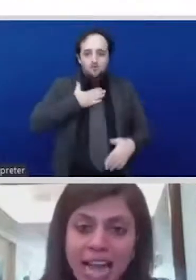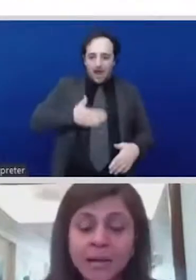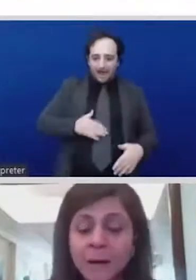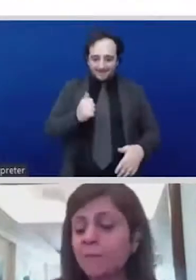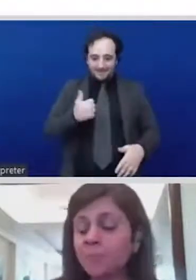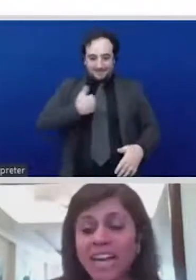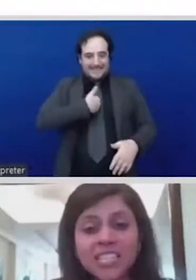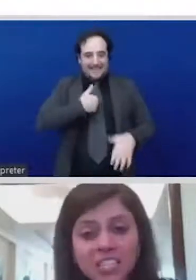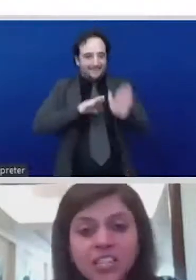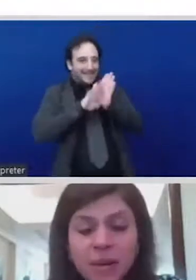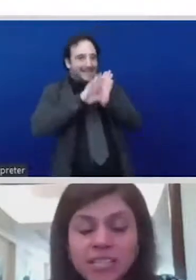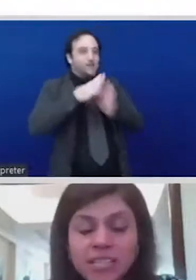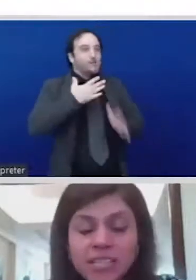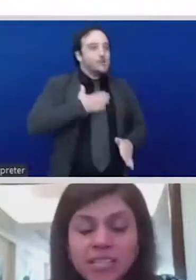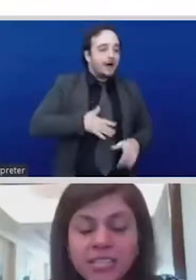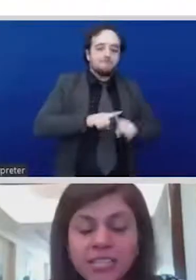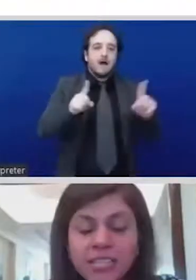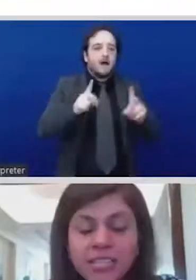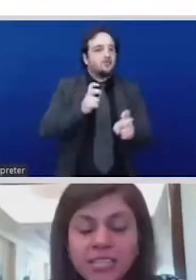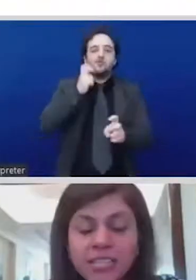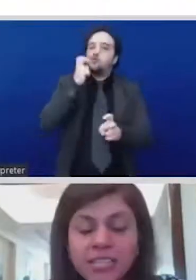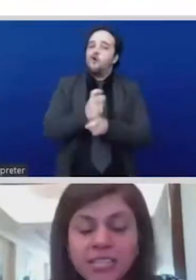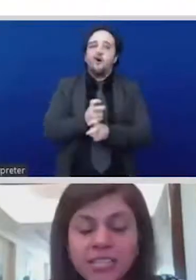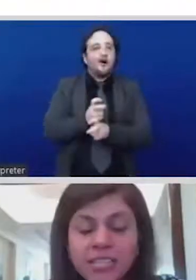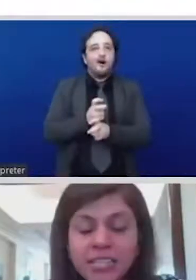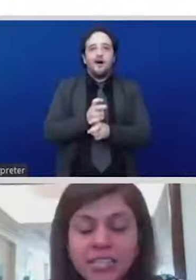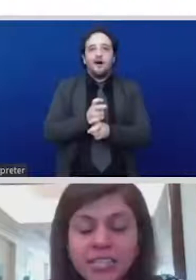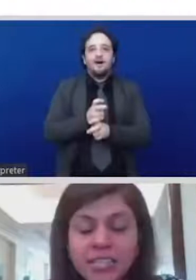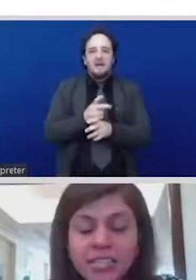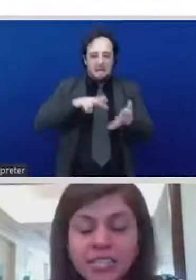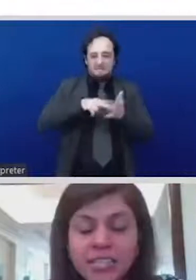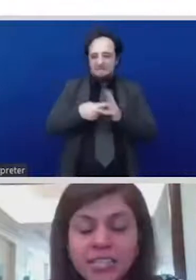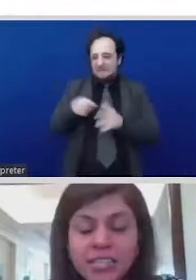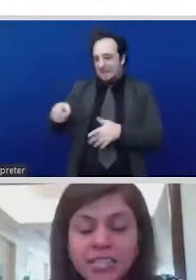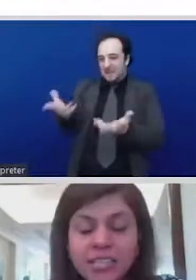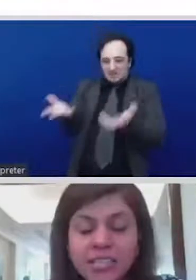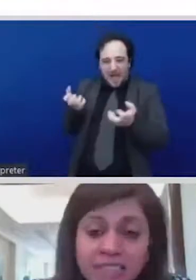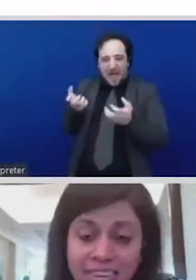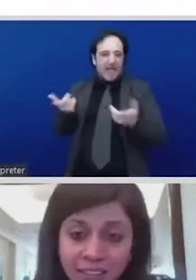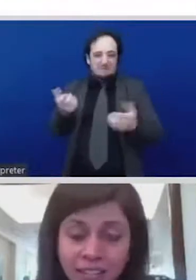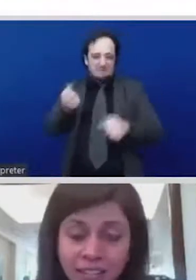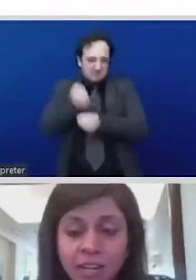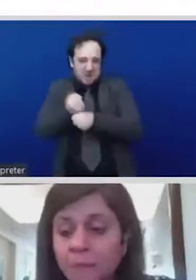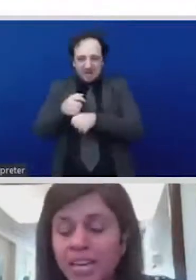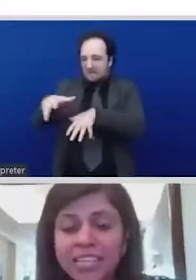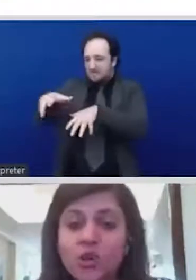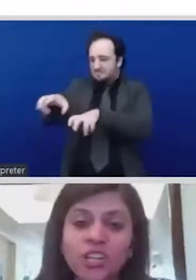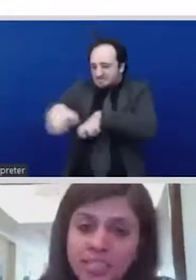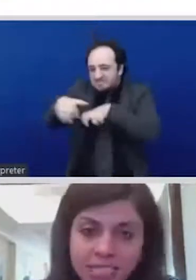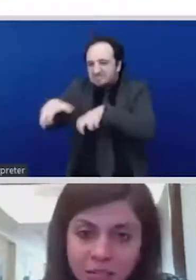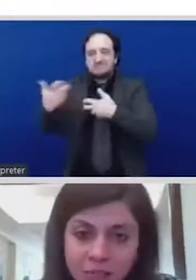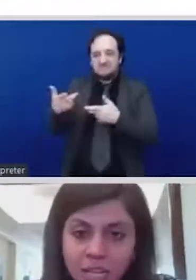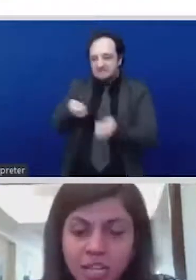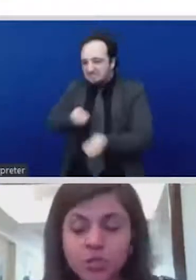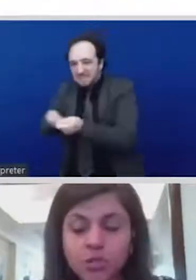Act that still remains their primary source of whatever little income that they get and it's not sustainable so the forward